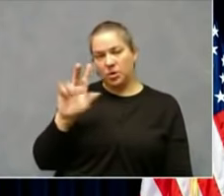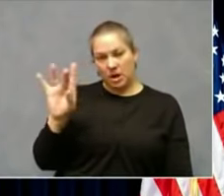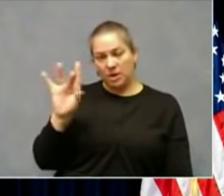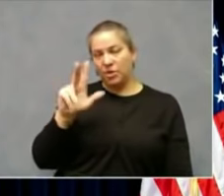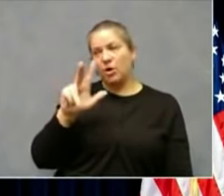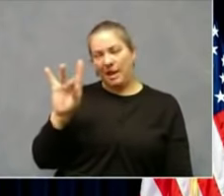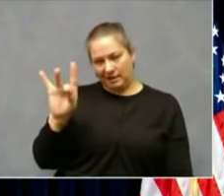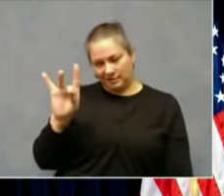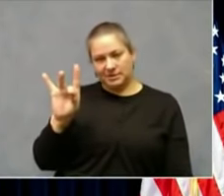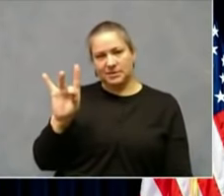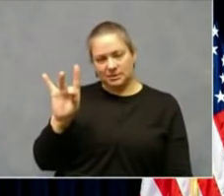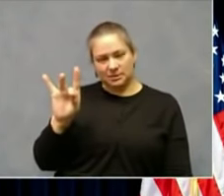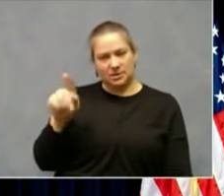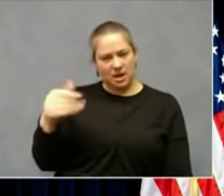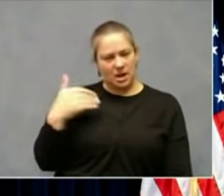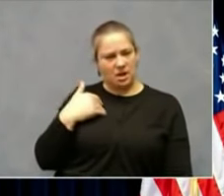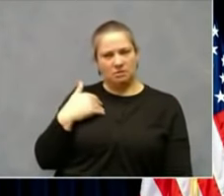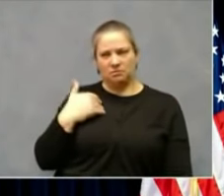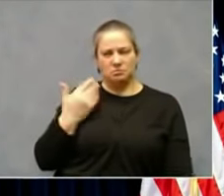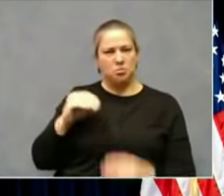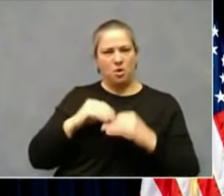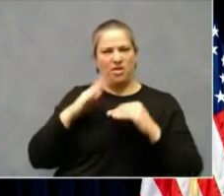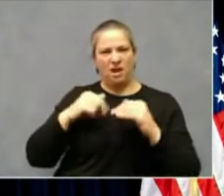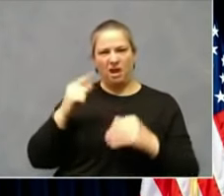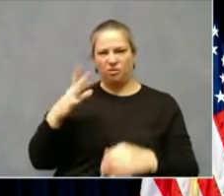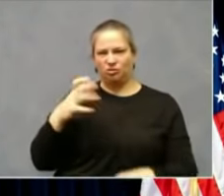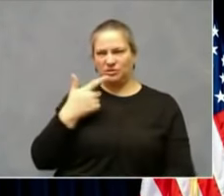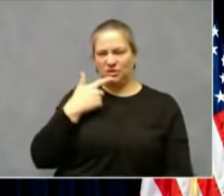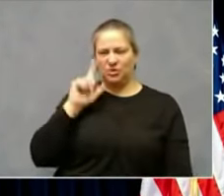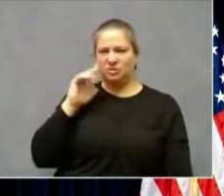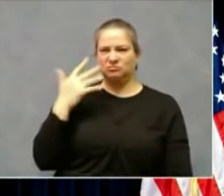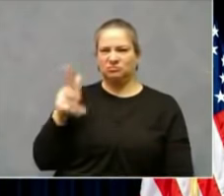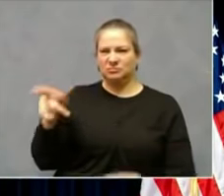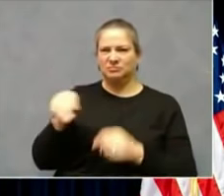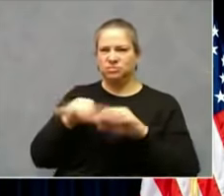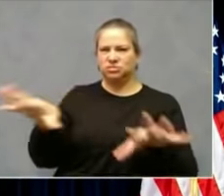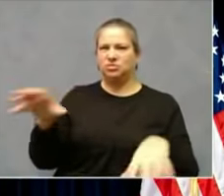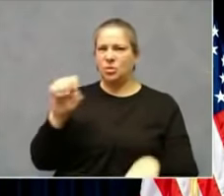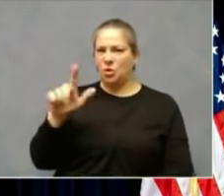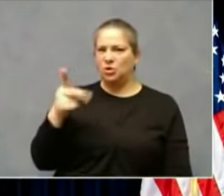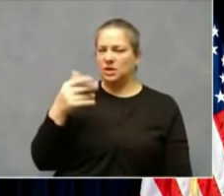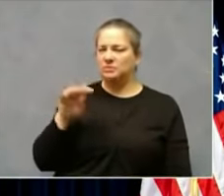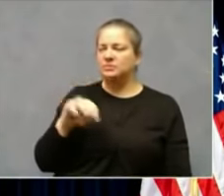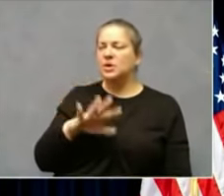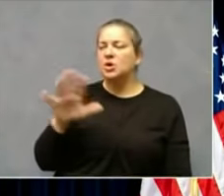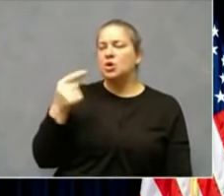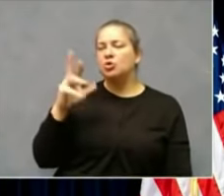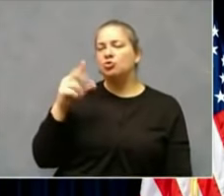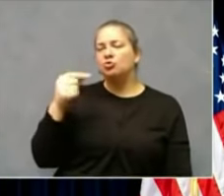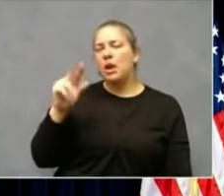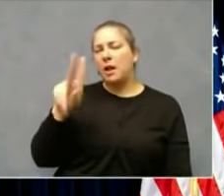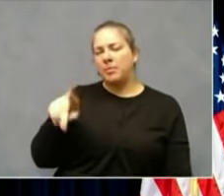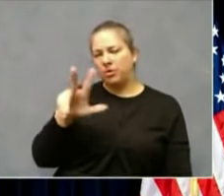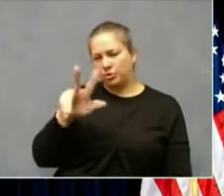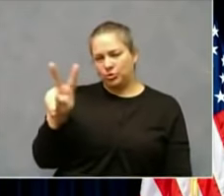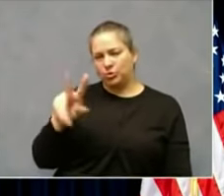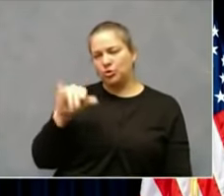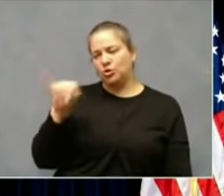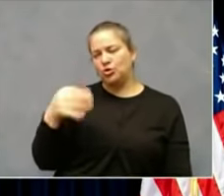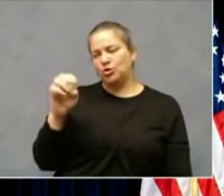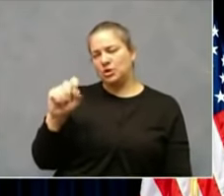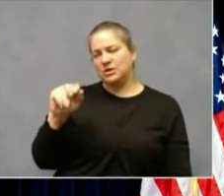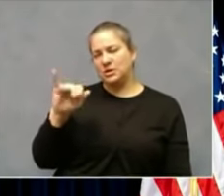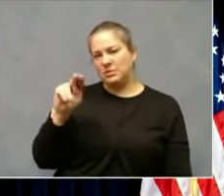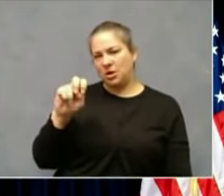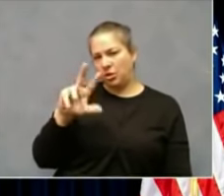100-plus the other day. It's a big outbreak in Oldham County. Greenup, 32. Jessamine, 30. Davis,